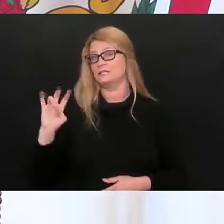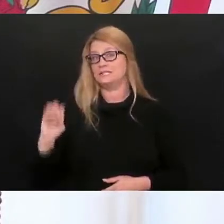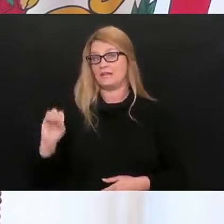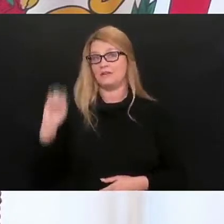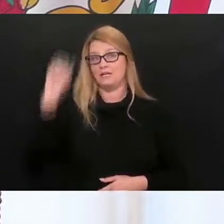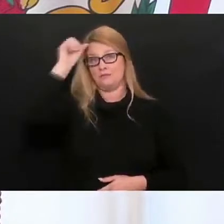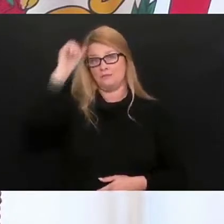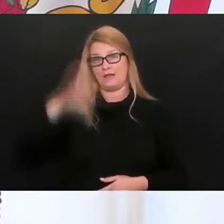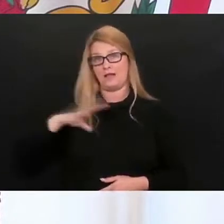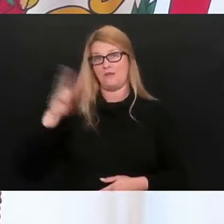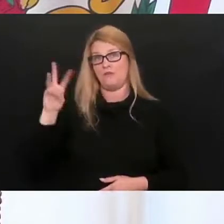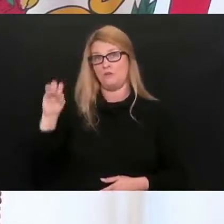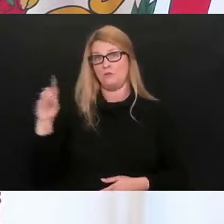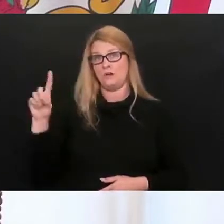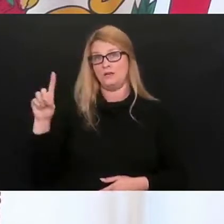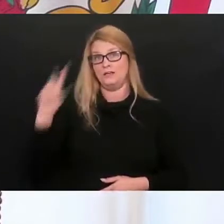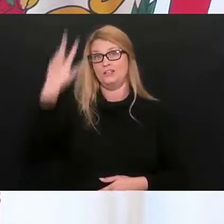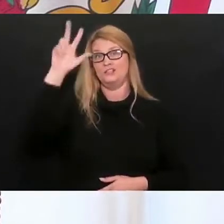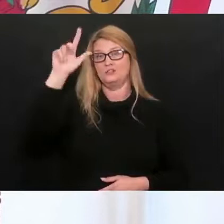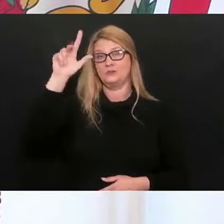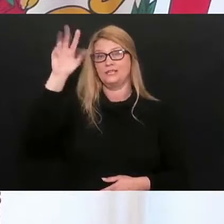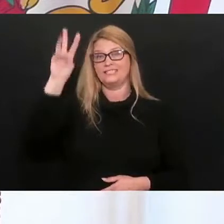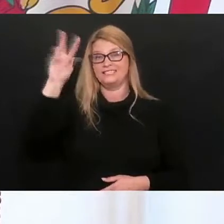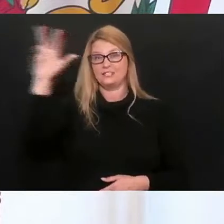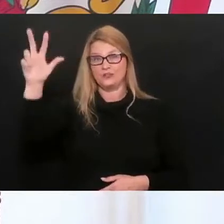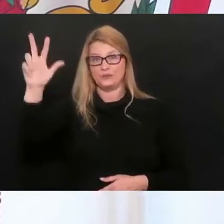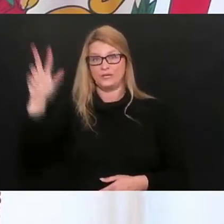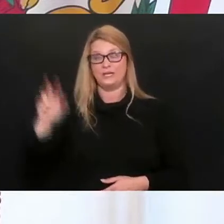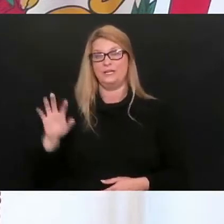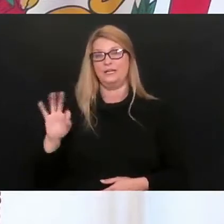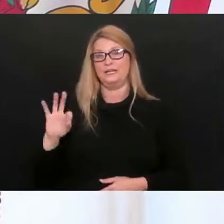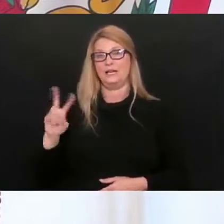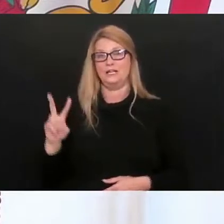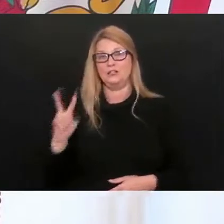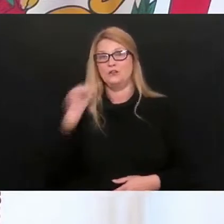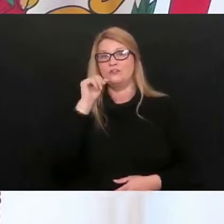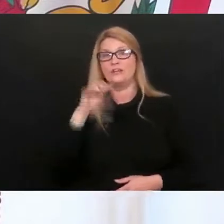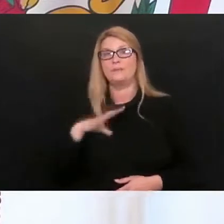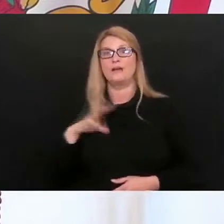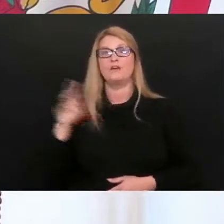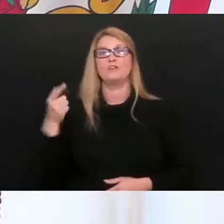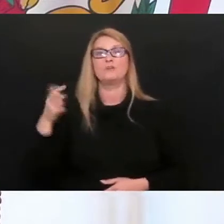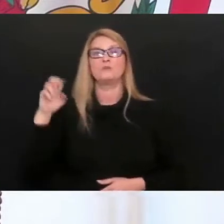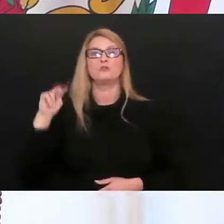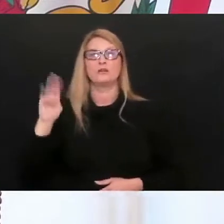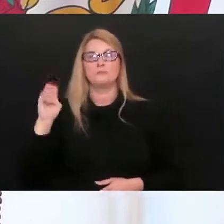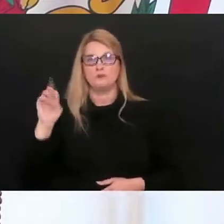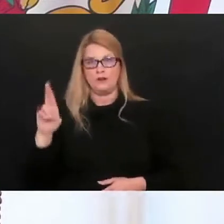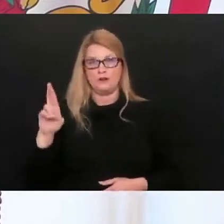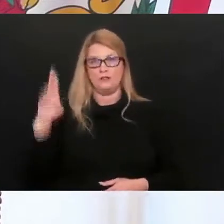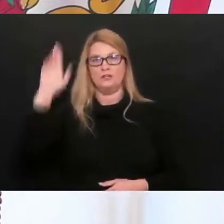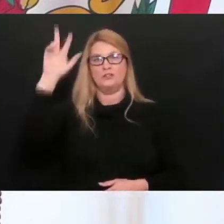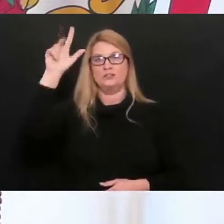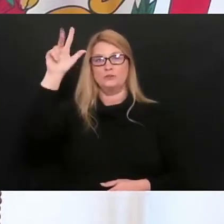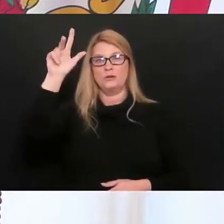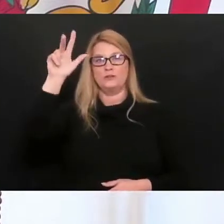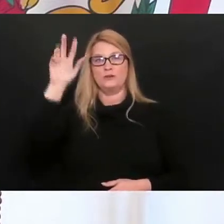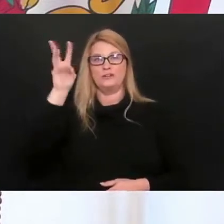-old male from Wood County. Our 2,363rd death, a 92-year-old female from Greenberg County. Our 2